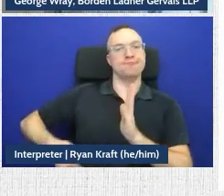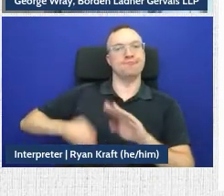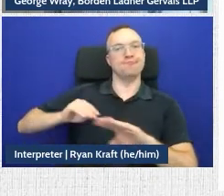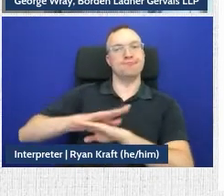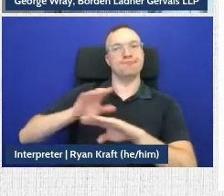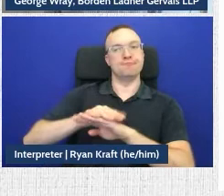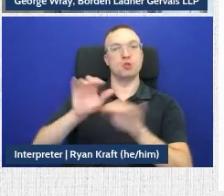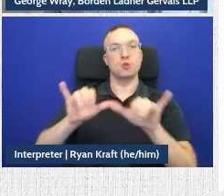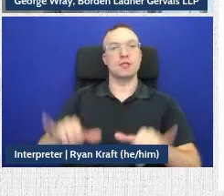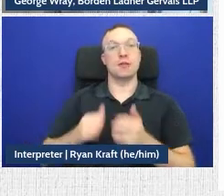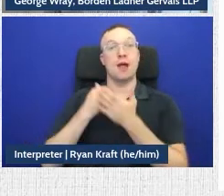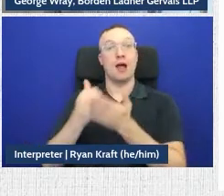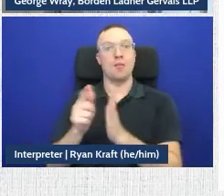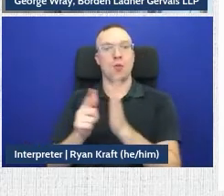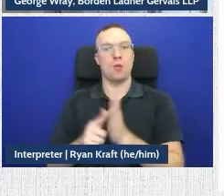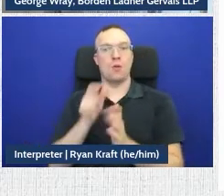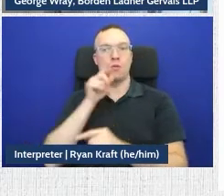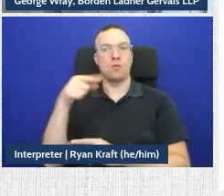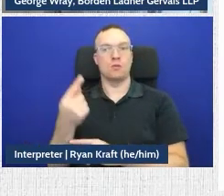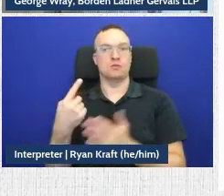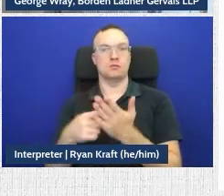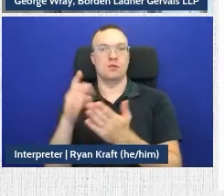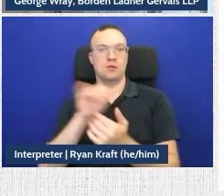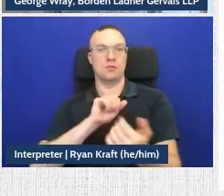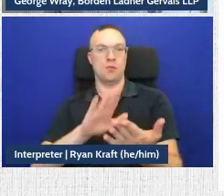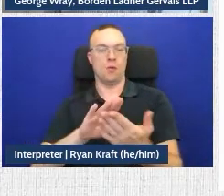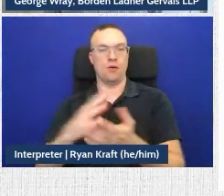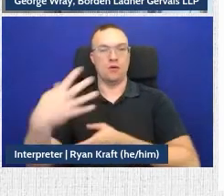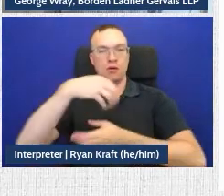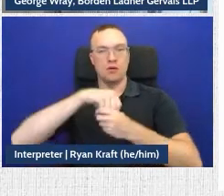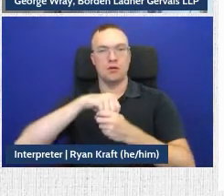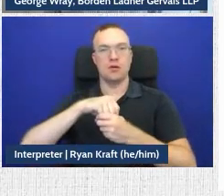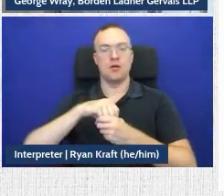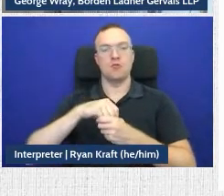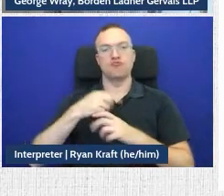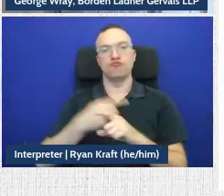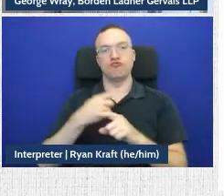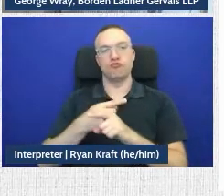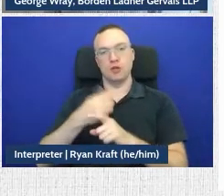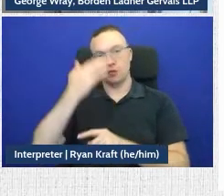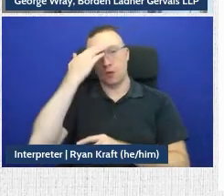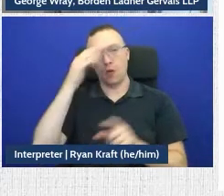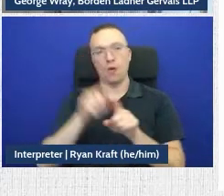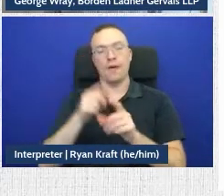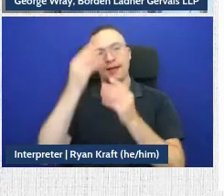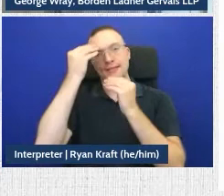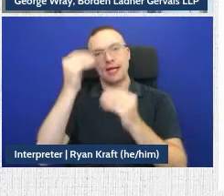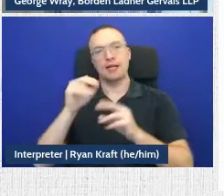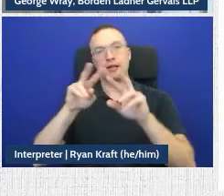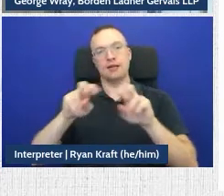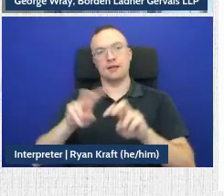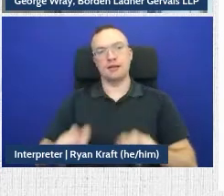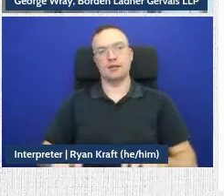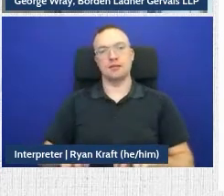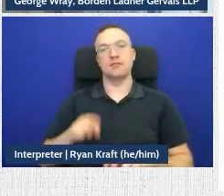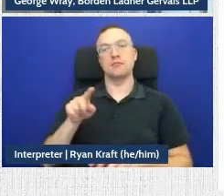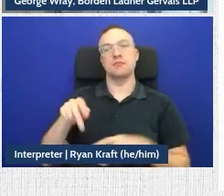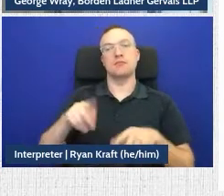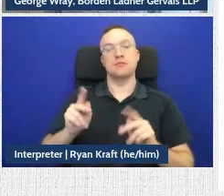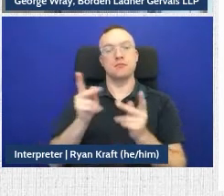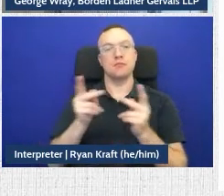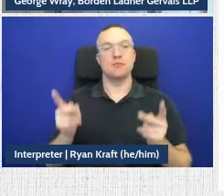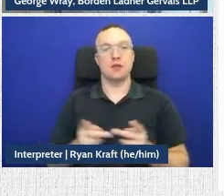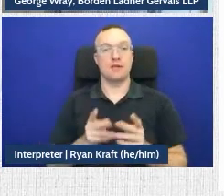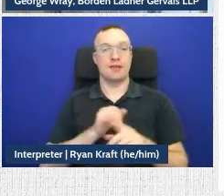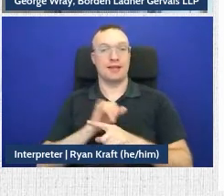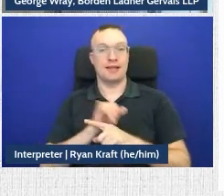lawyers move beyond this approach by combining practical knowledge with data analytics. The initiative allows for a space where industry